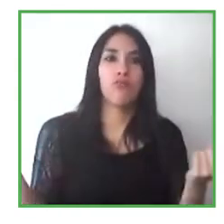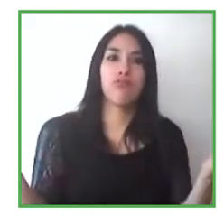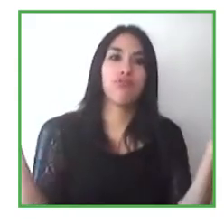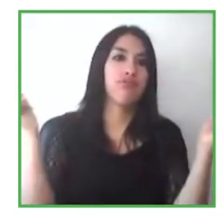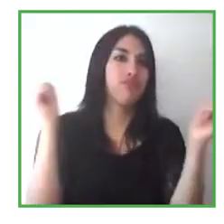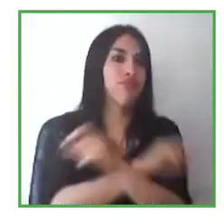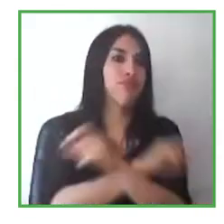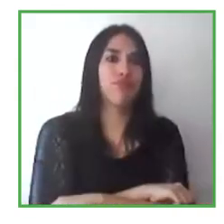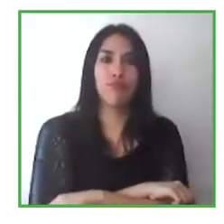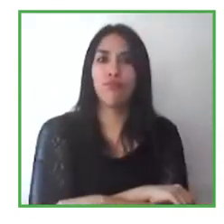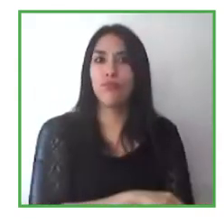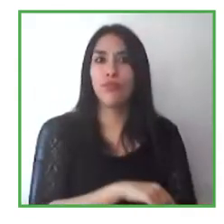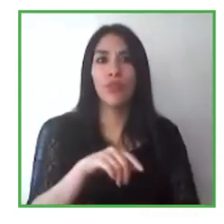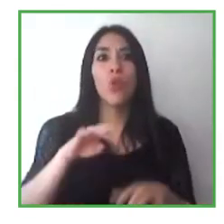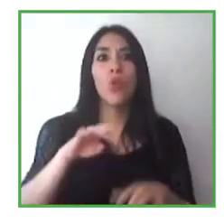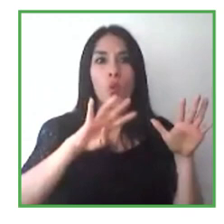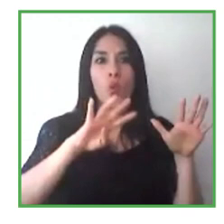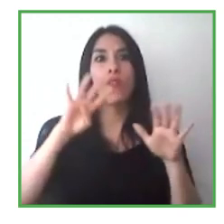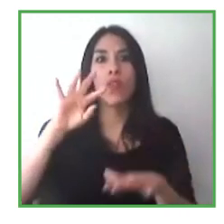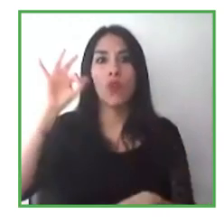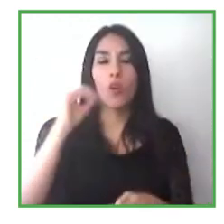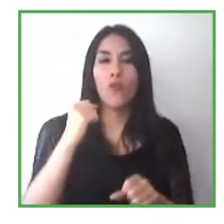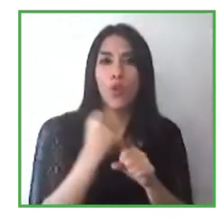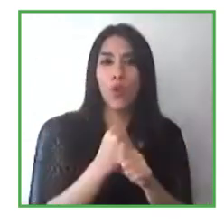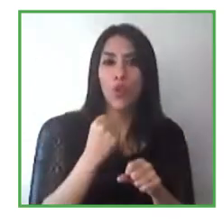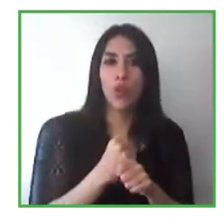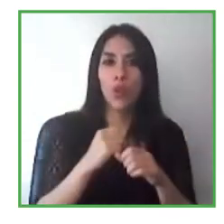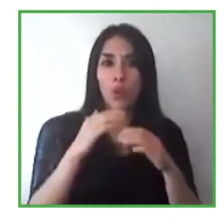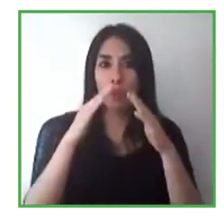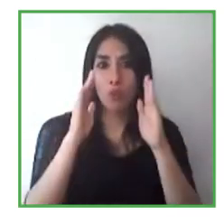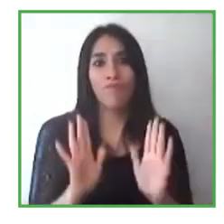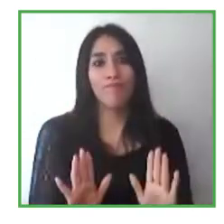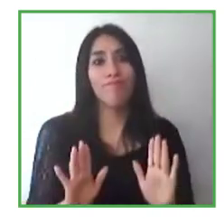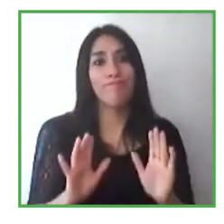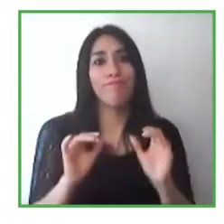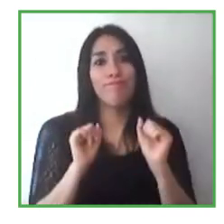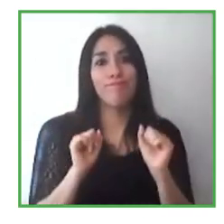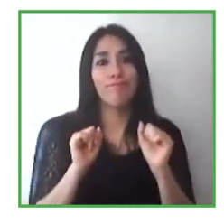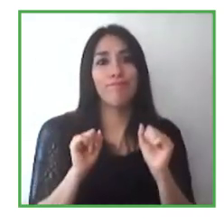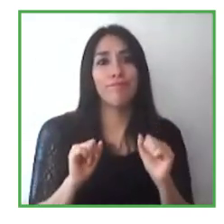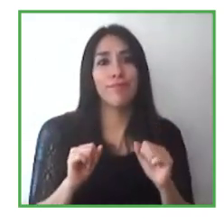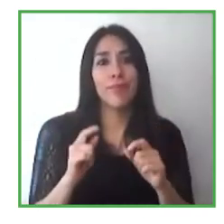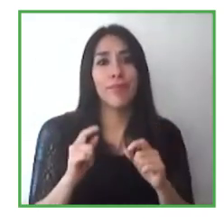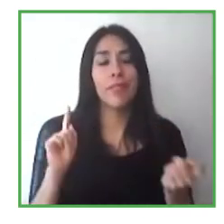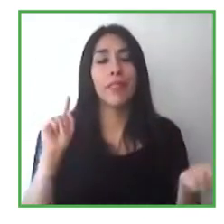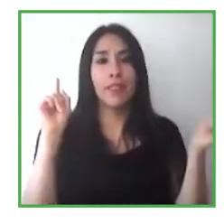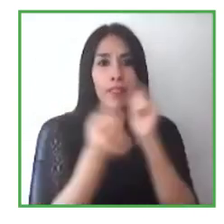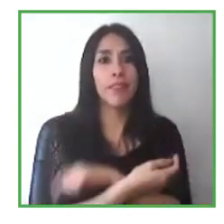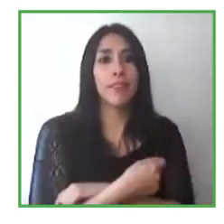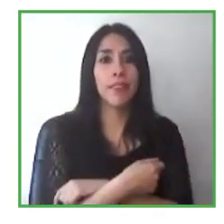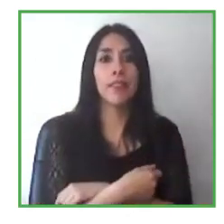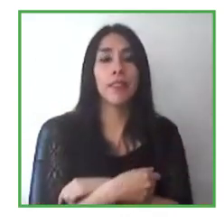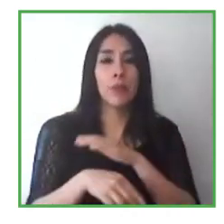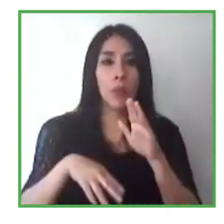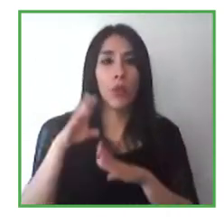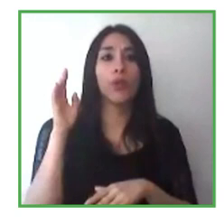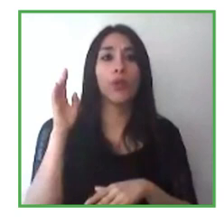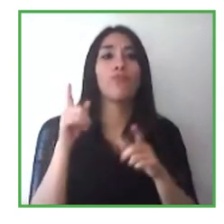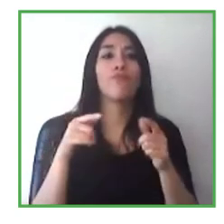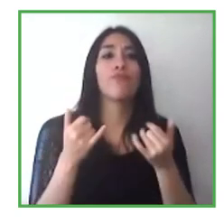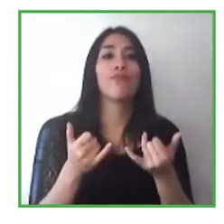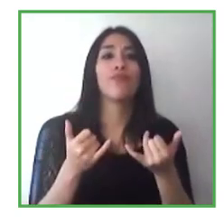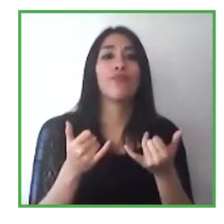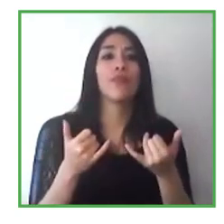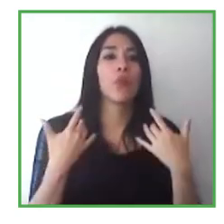place from home. And most of them are very happy with this situation and